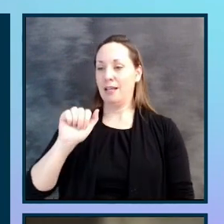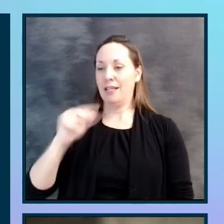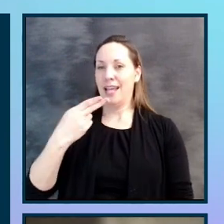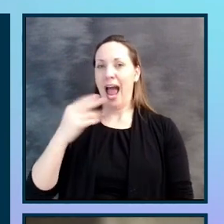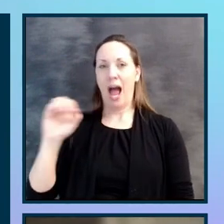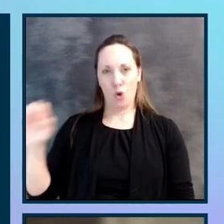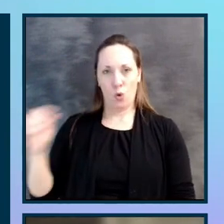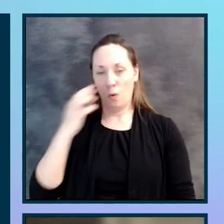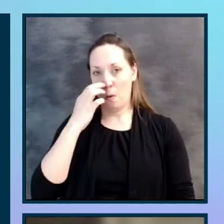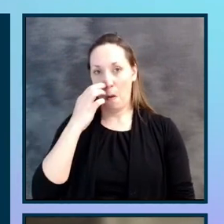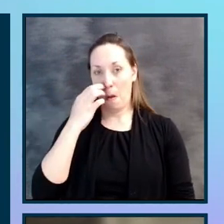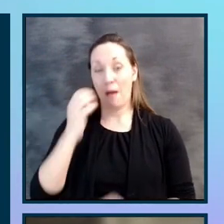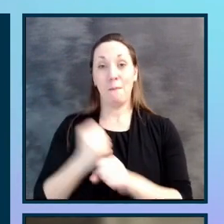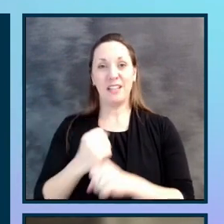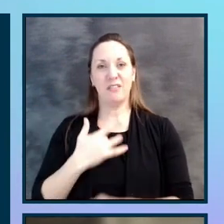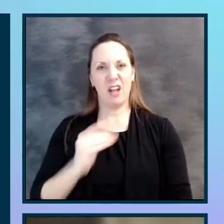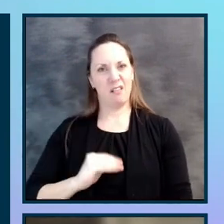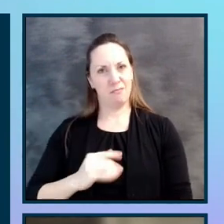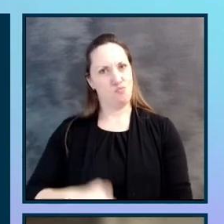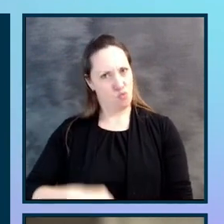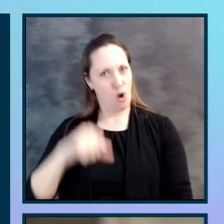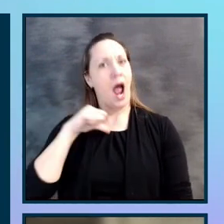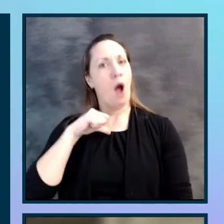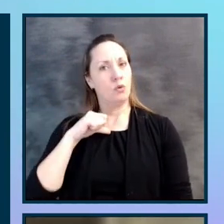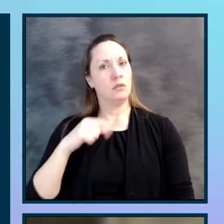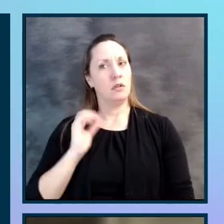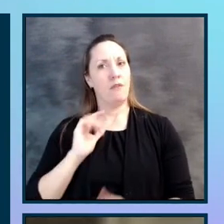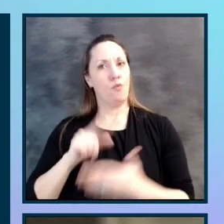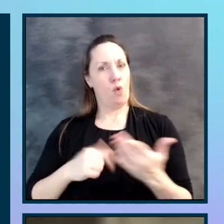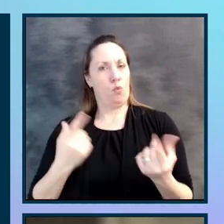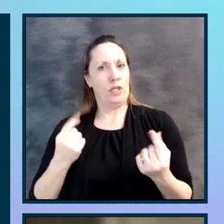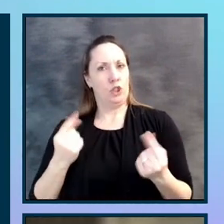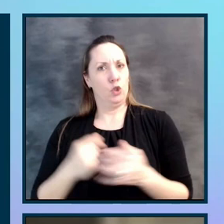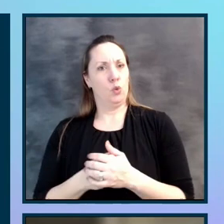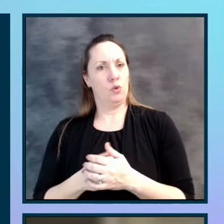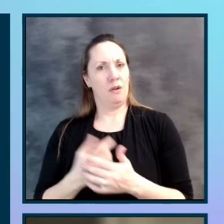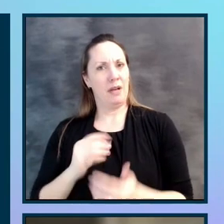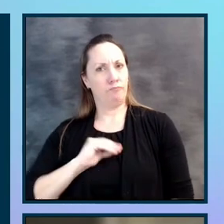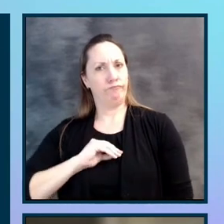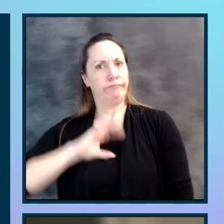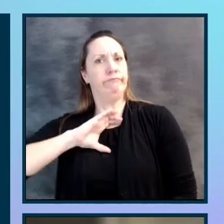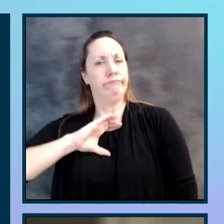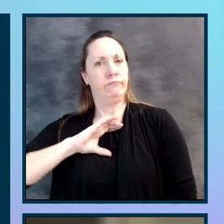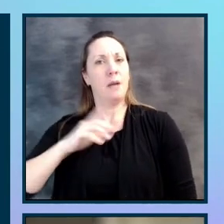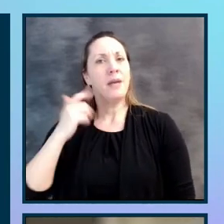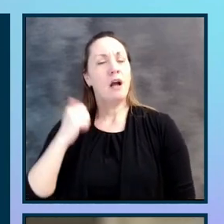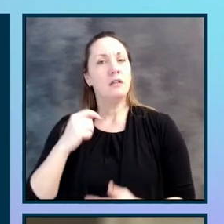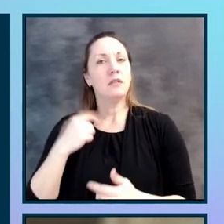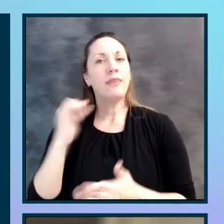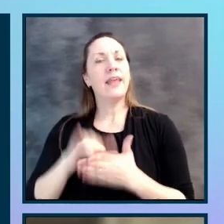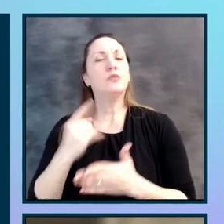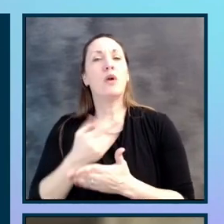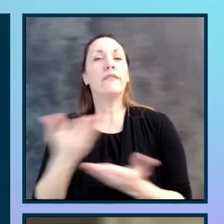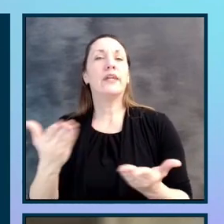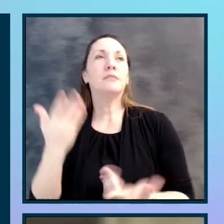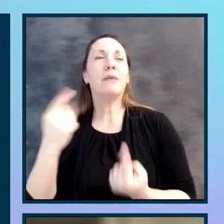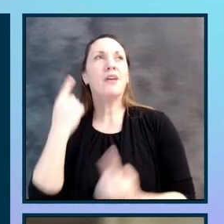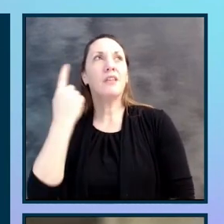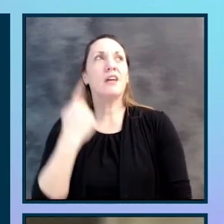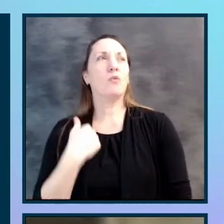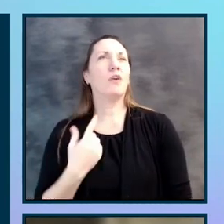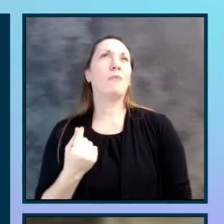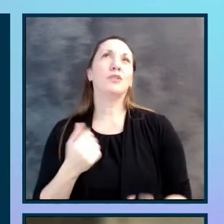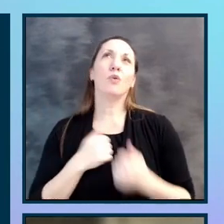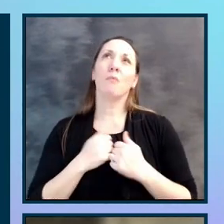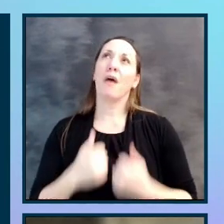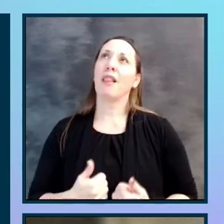proud of the work that we do and feel really good. Because it's one of those things where sometimes you may think, what am I doing with my